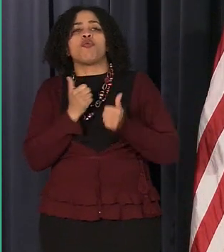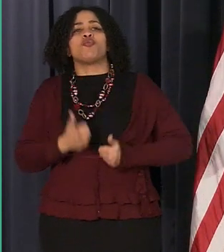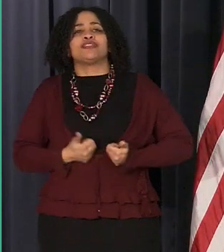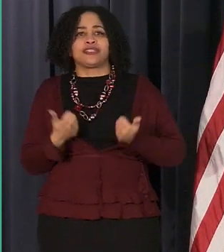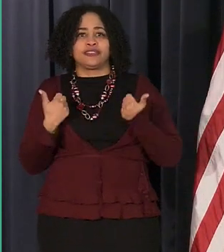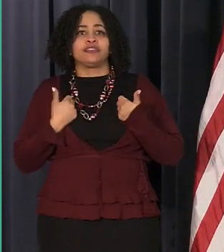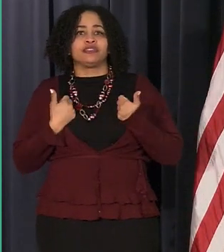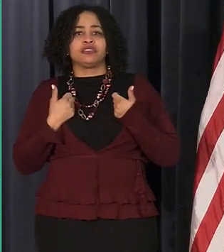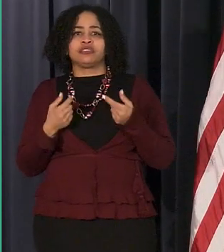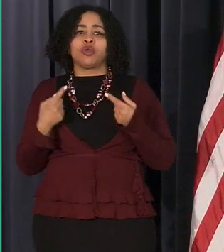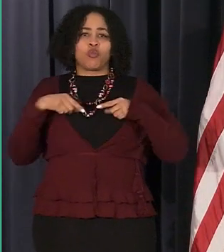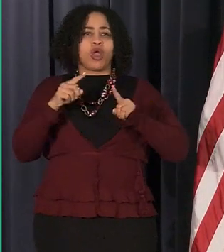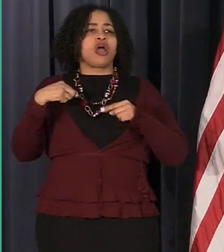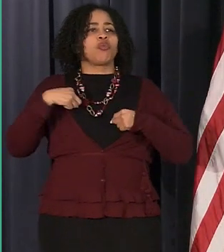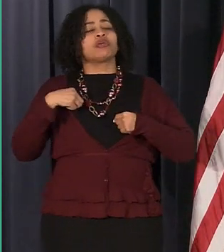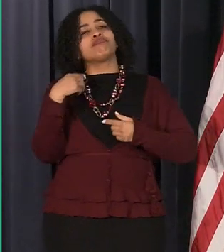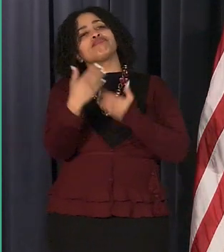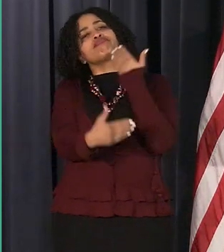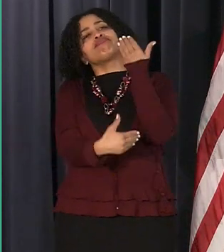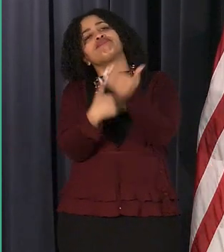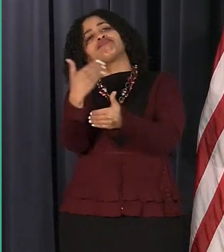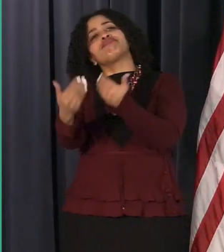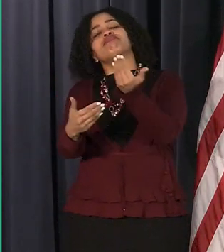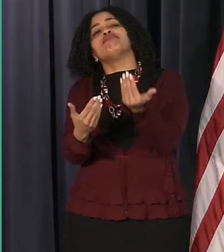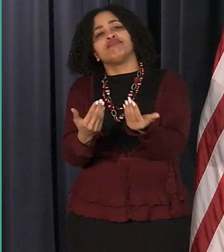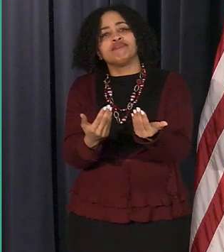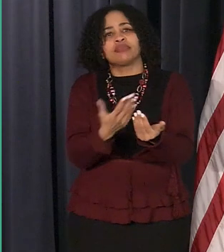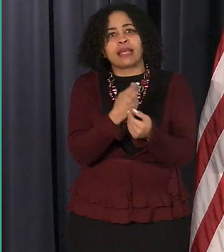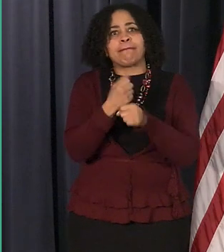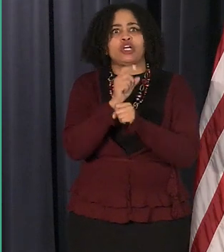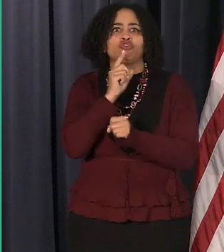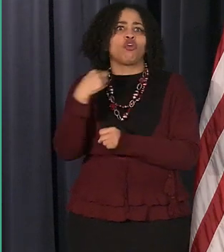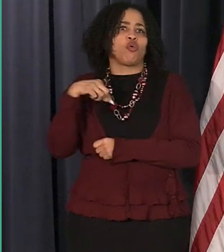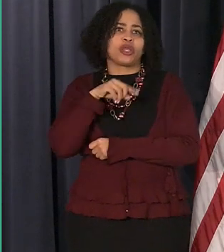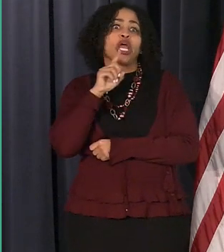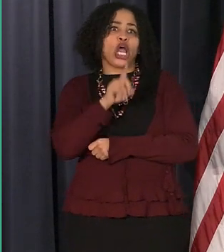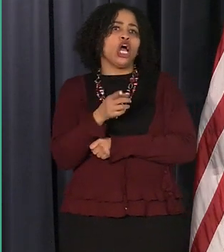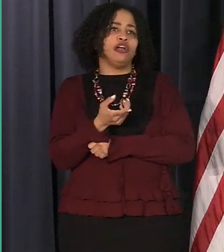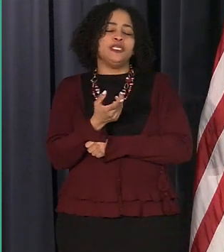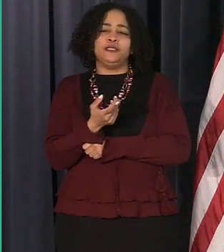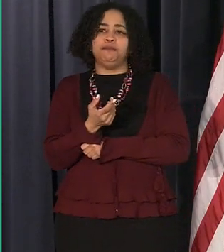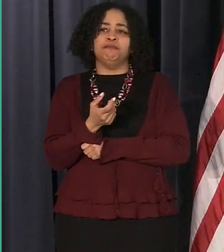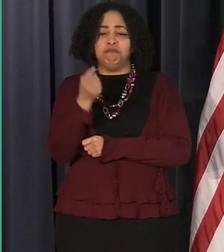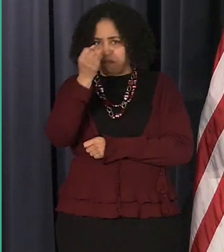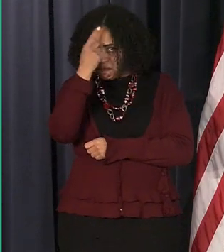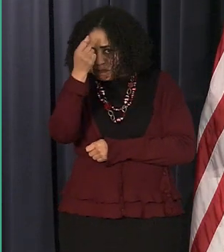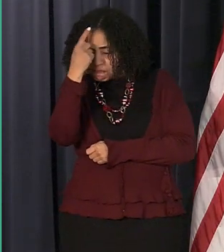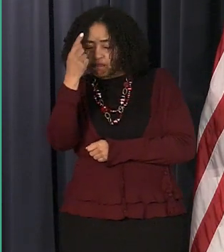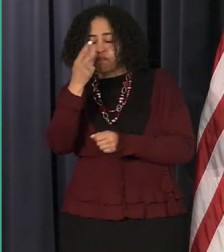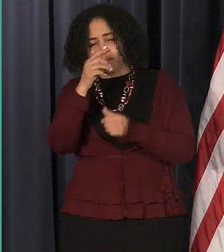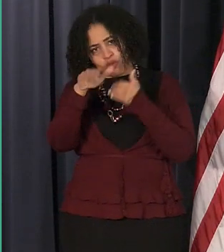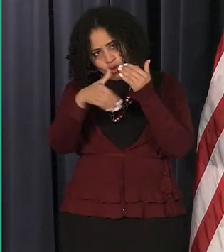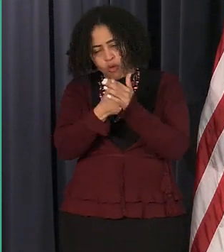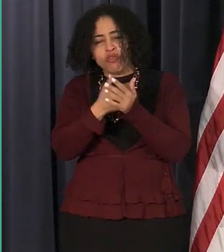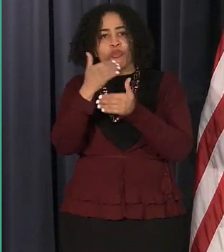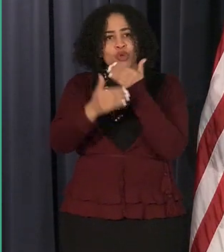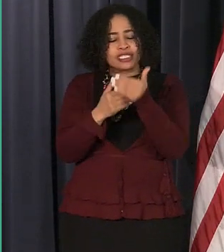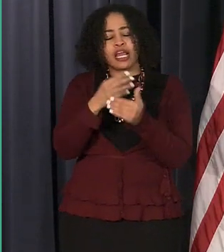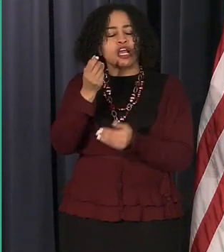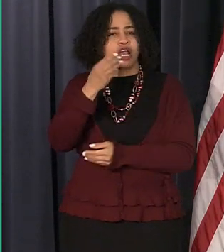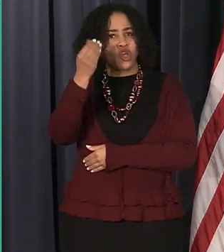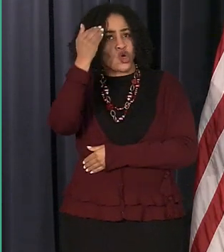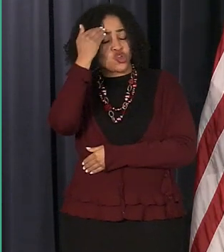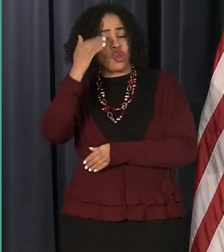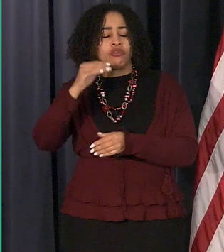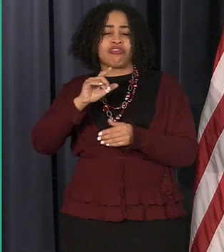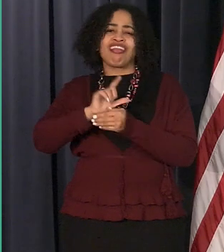as we go throughout the process and make sure that we are understanding of the process and knowing that